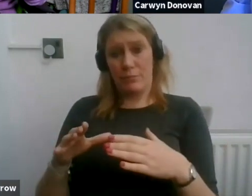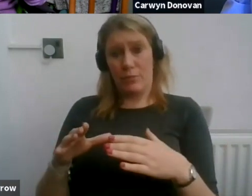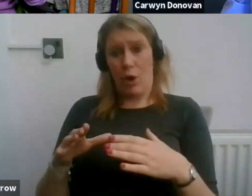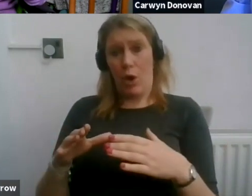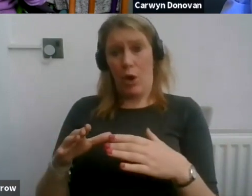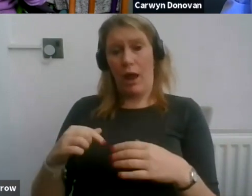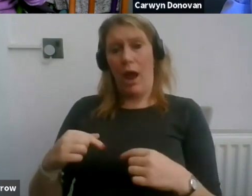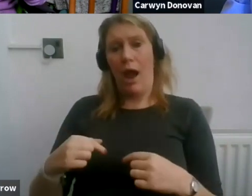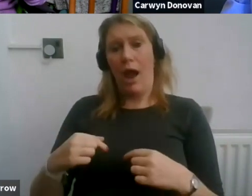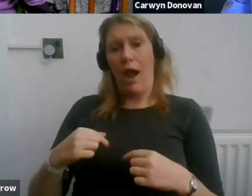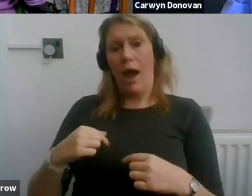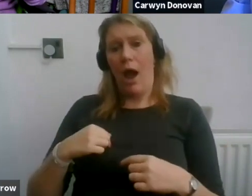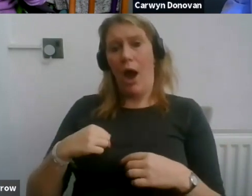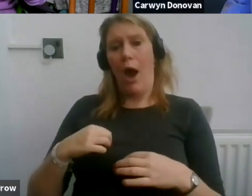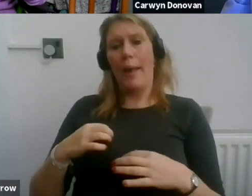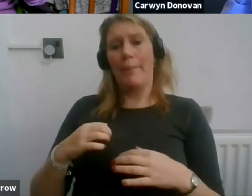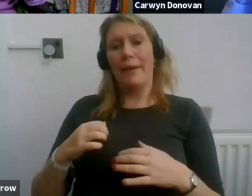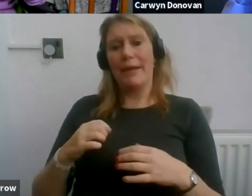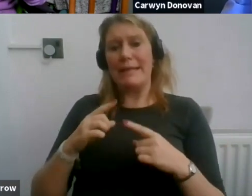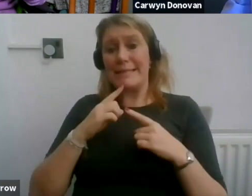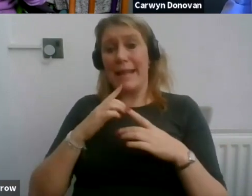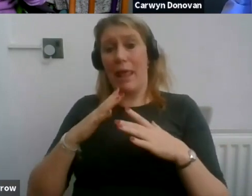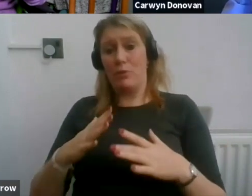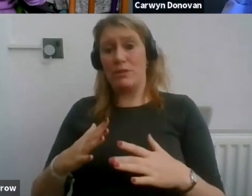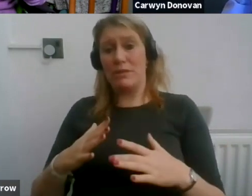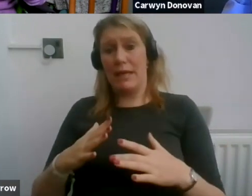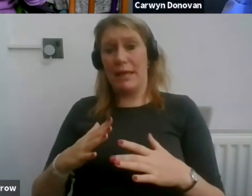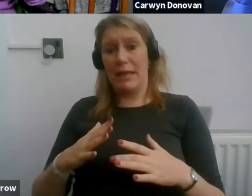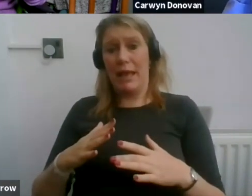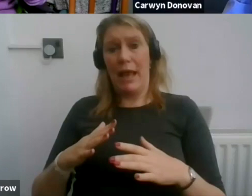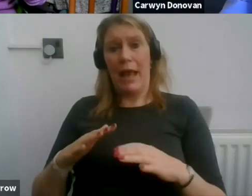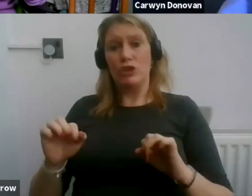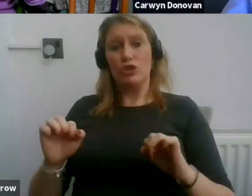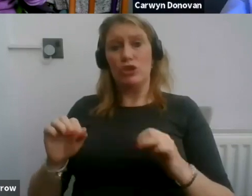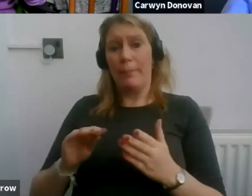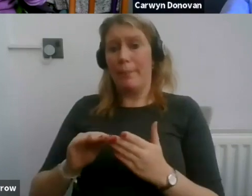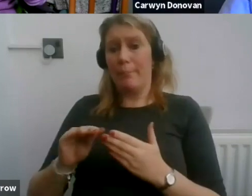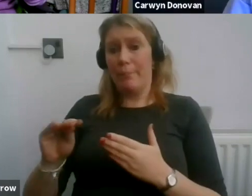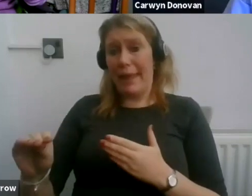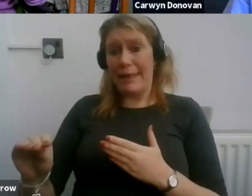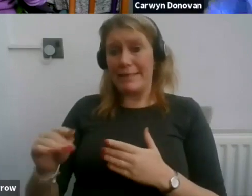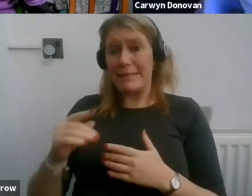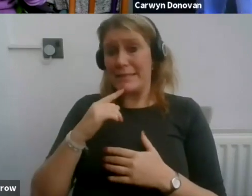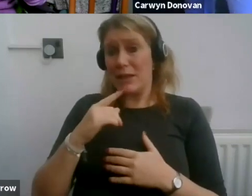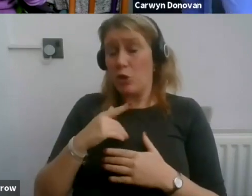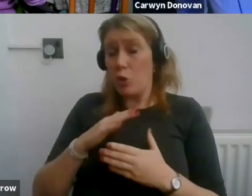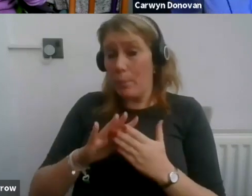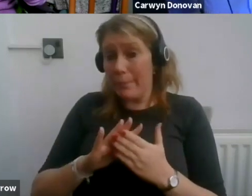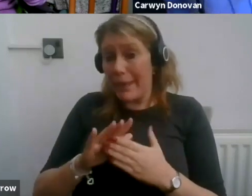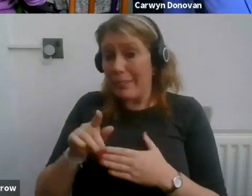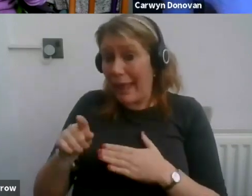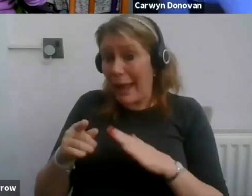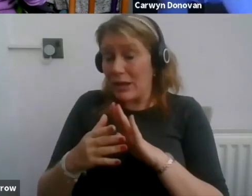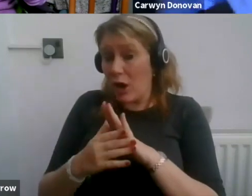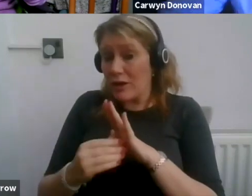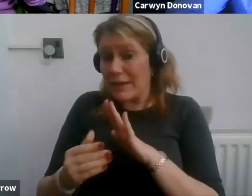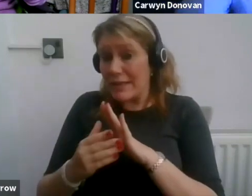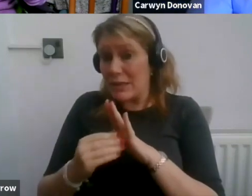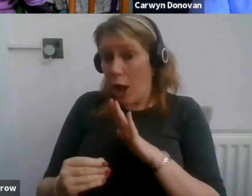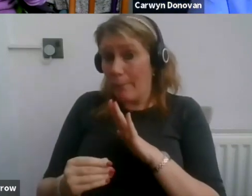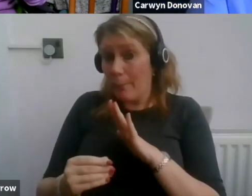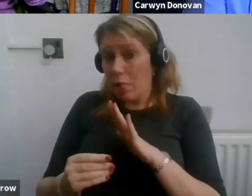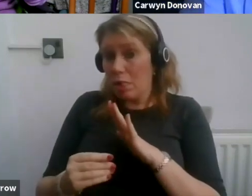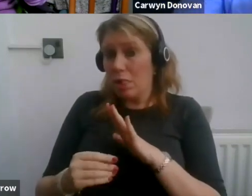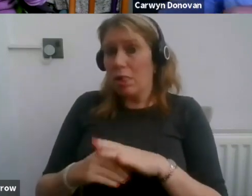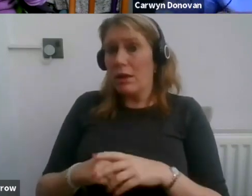who'd been required to self-isolate hadn't been paid. And is that presumably an example of the kind of thing you're talking